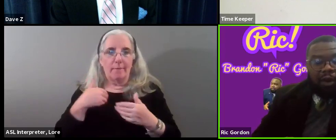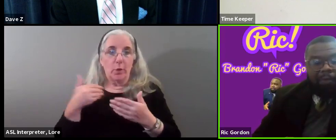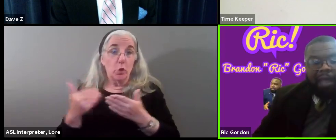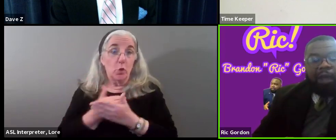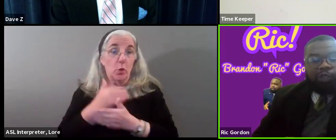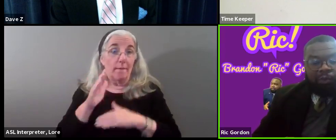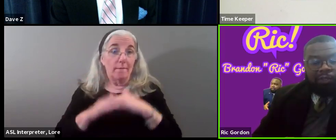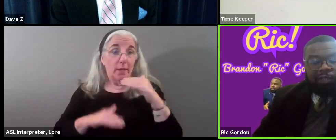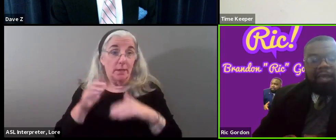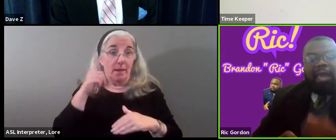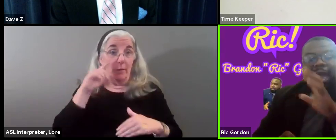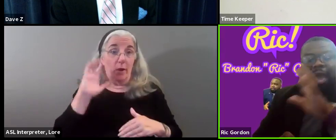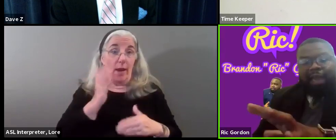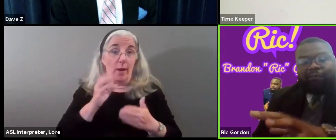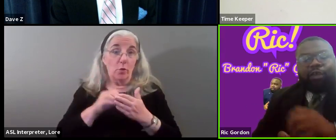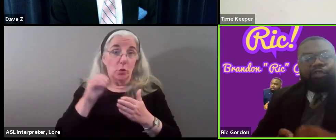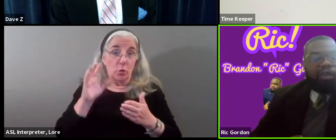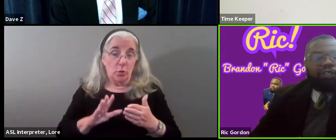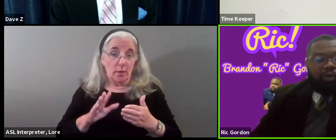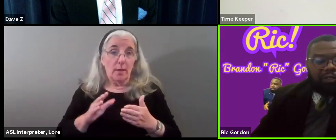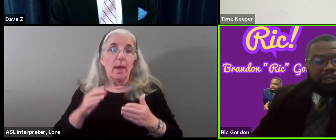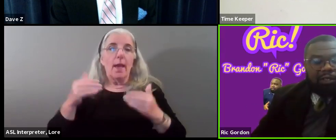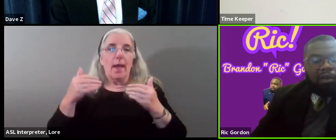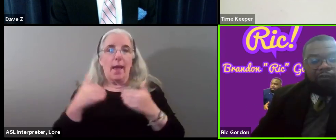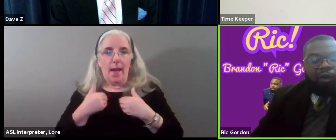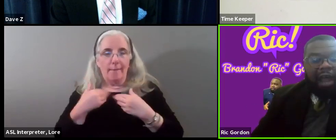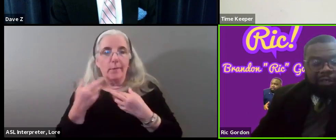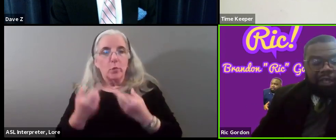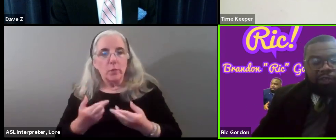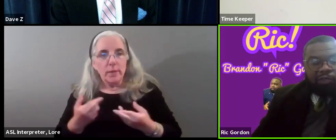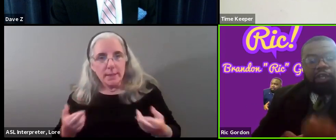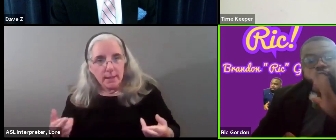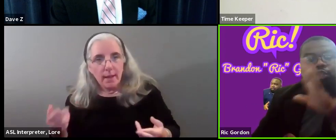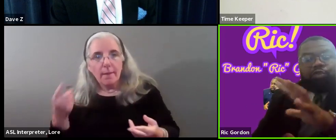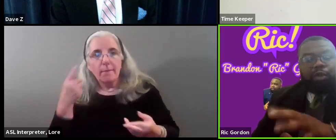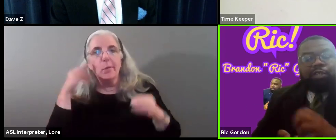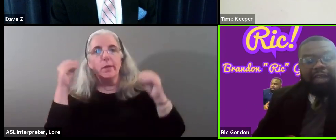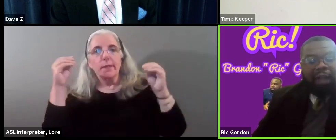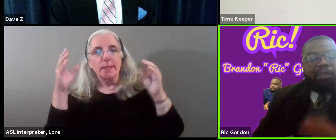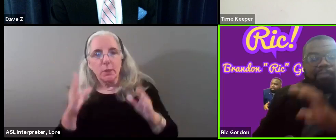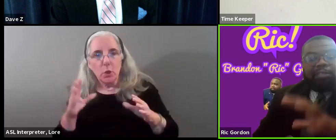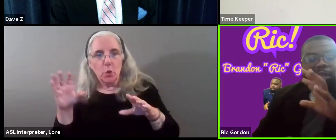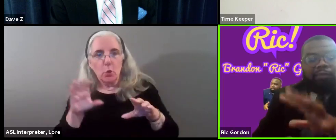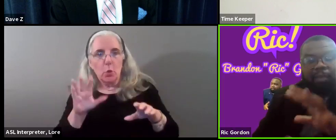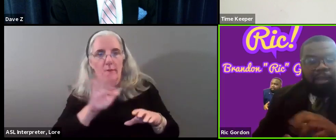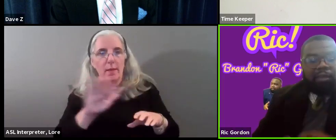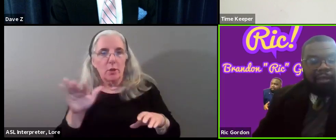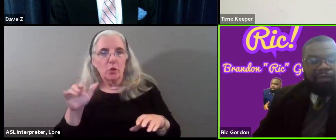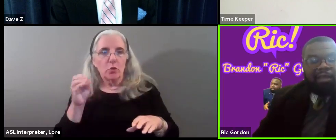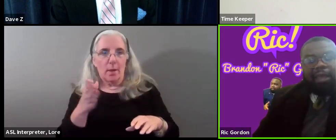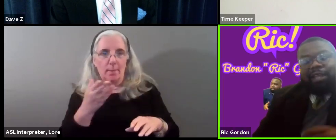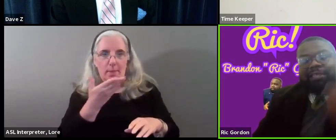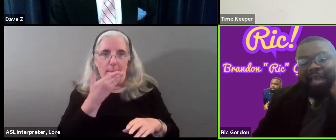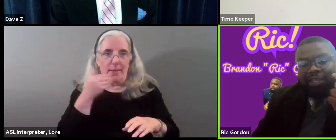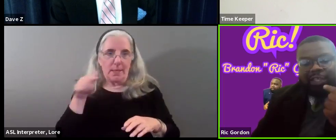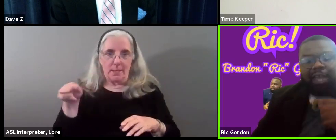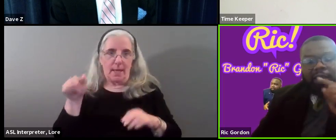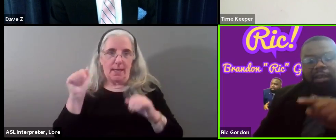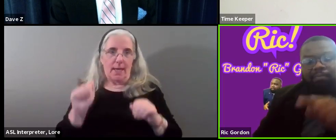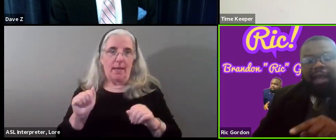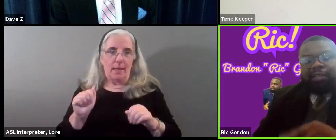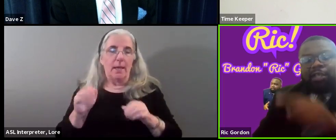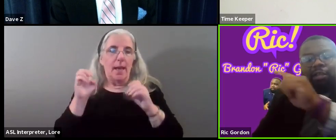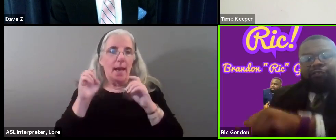for our students have the resources for our teachers to do their job to the best of their ability. And that's